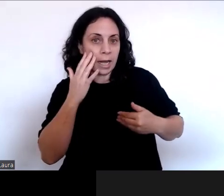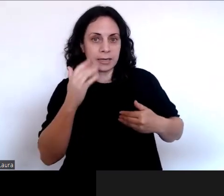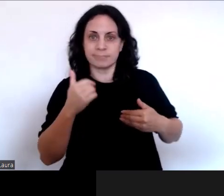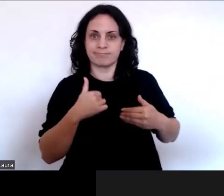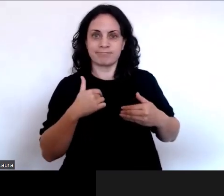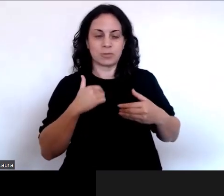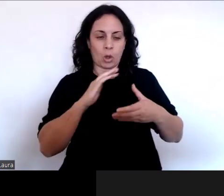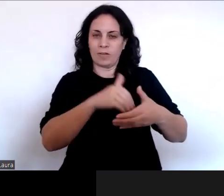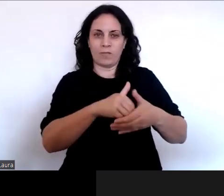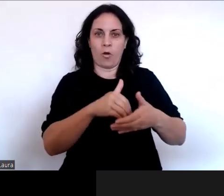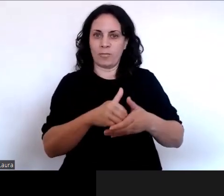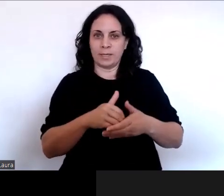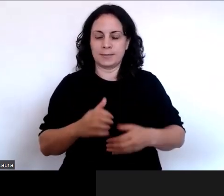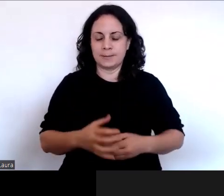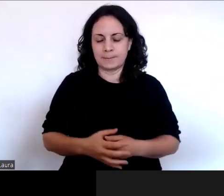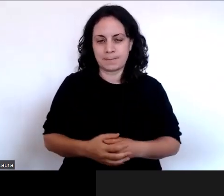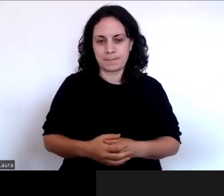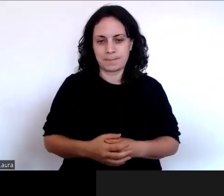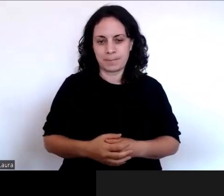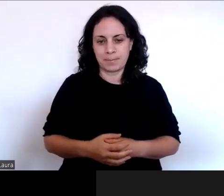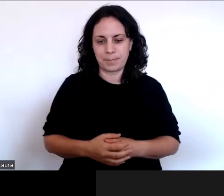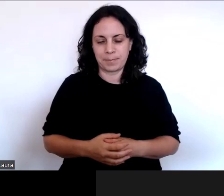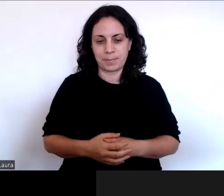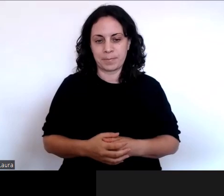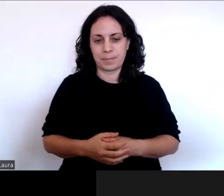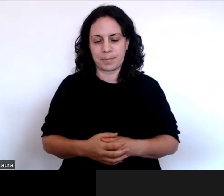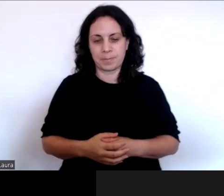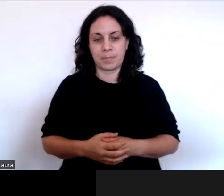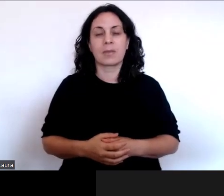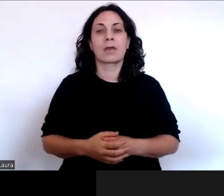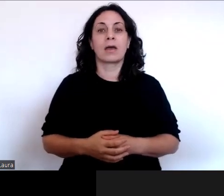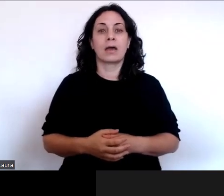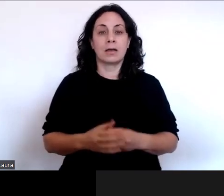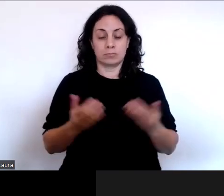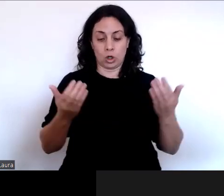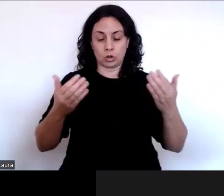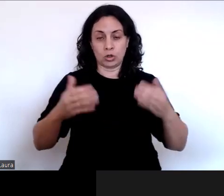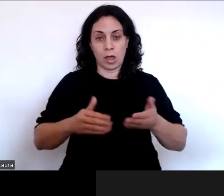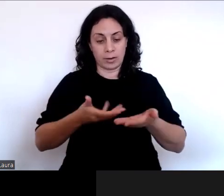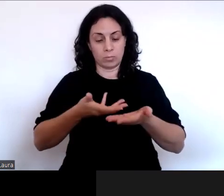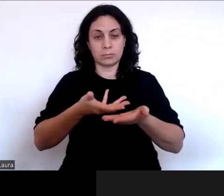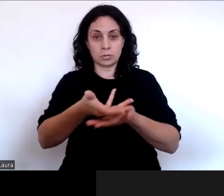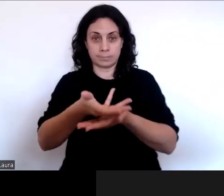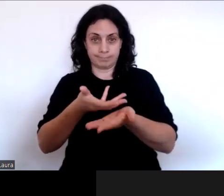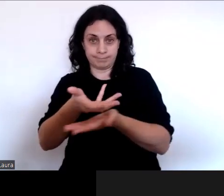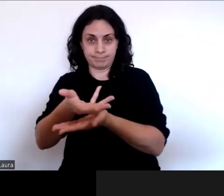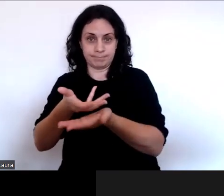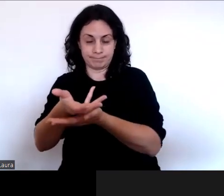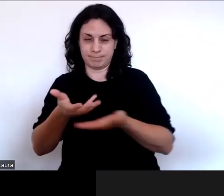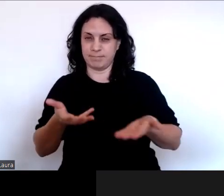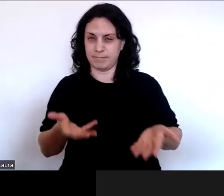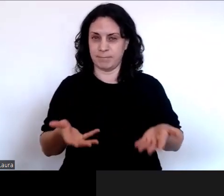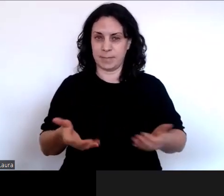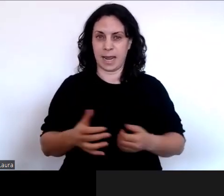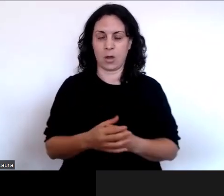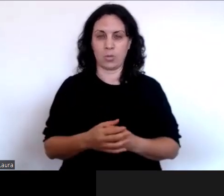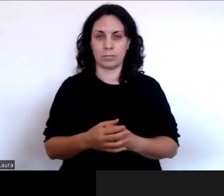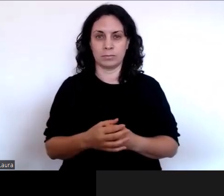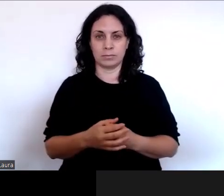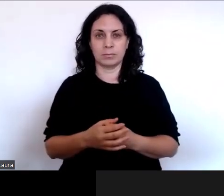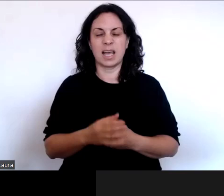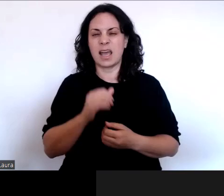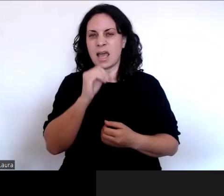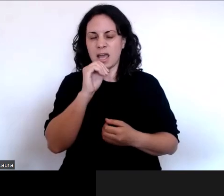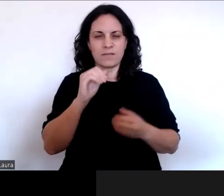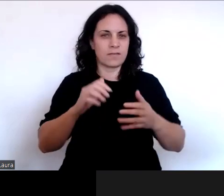So just bringing us back to this consultation process and this webinar. It's really important for us in any review